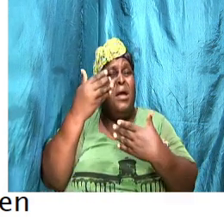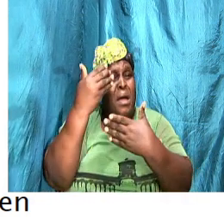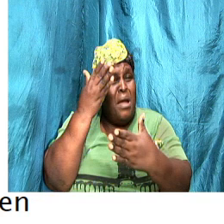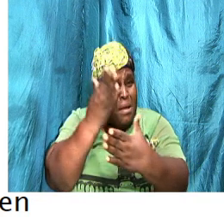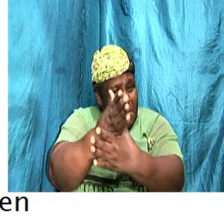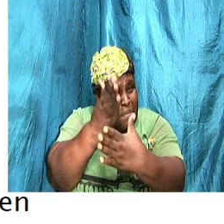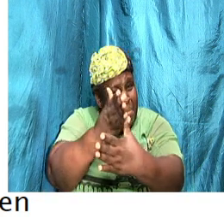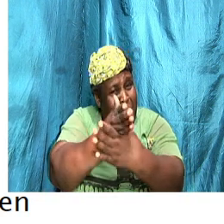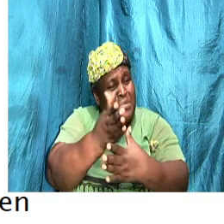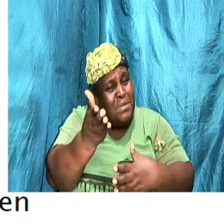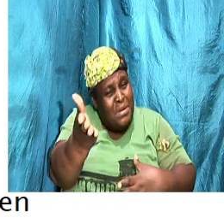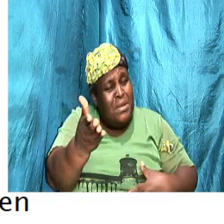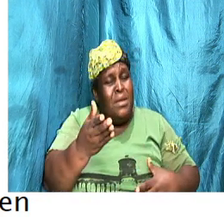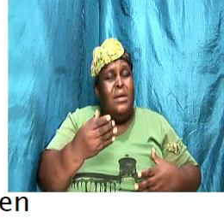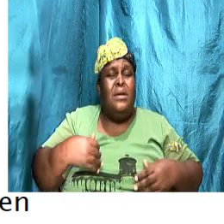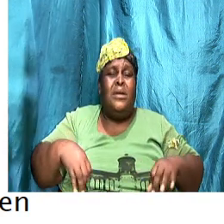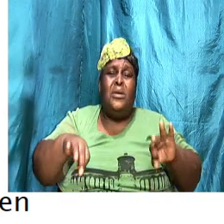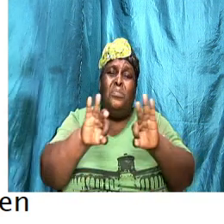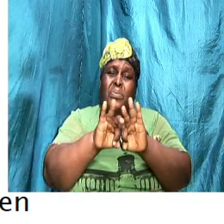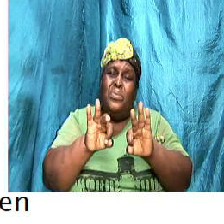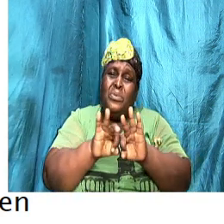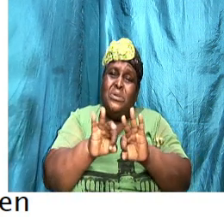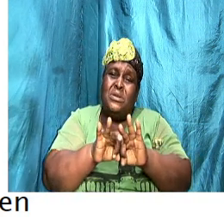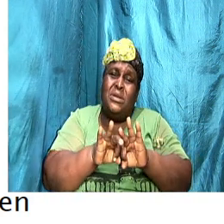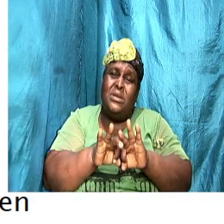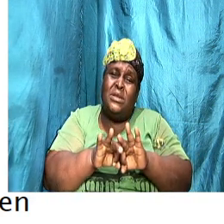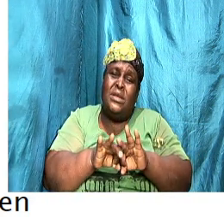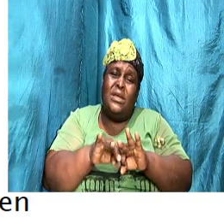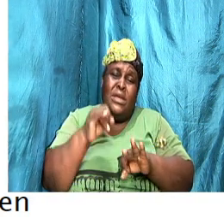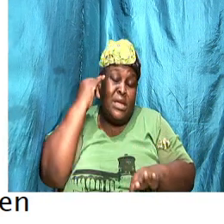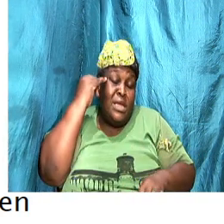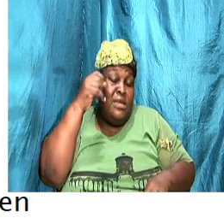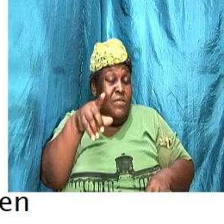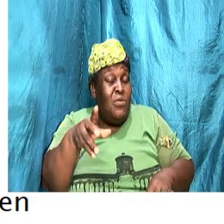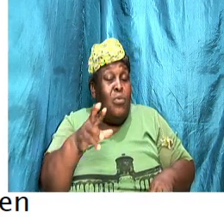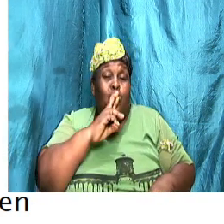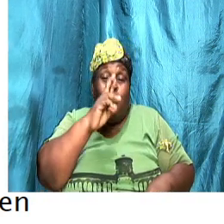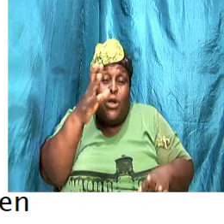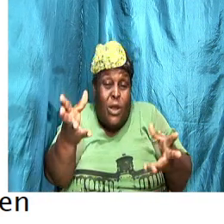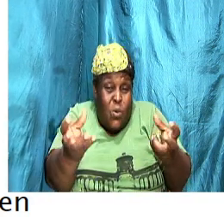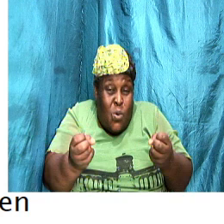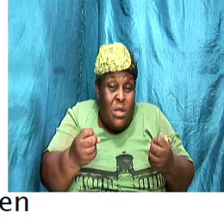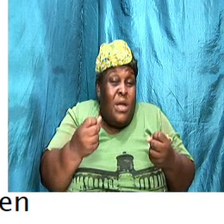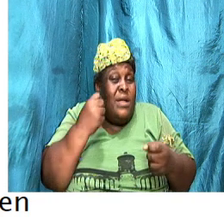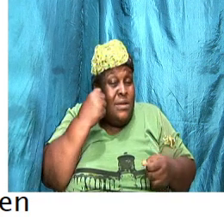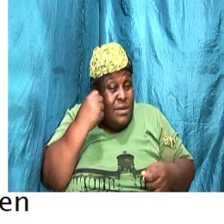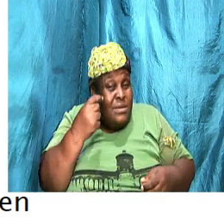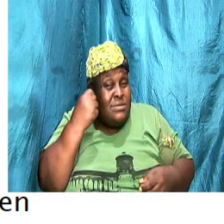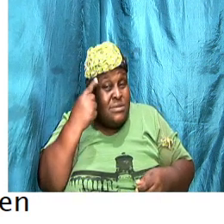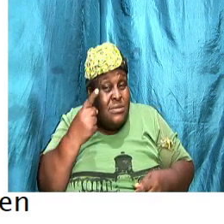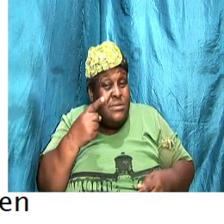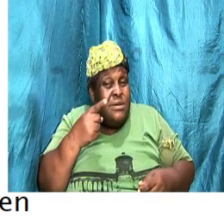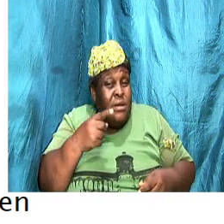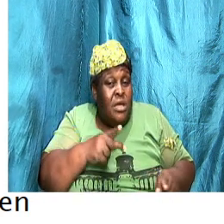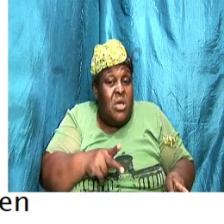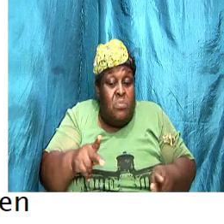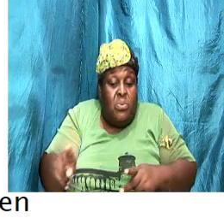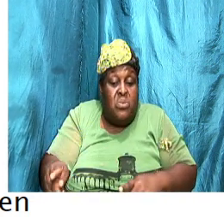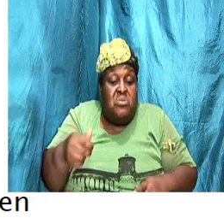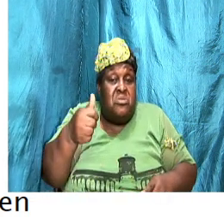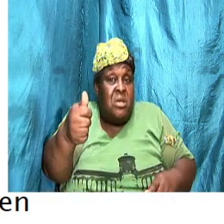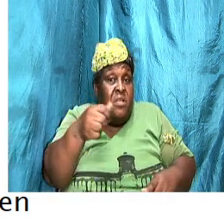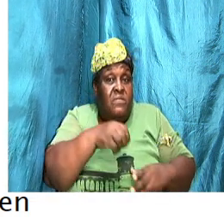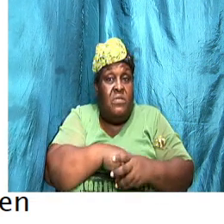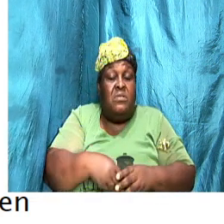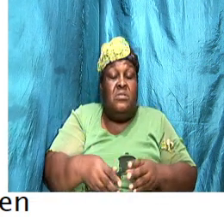It's important, if you really want to understand what they are saying, Is try to put yourself in